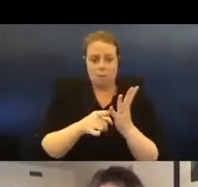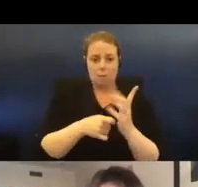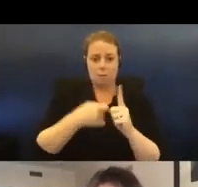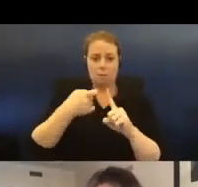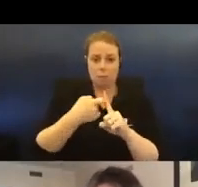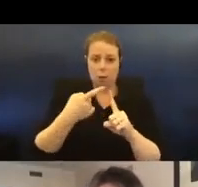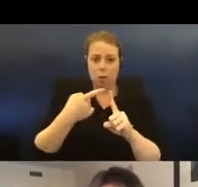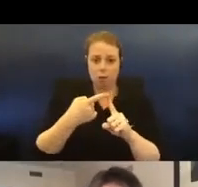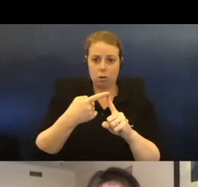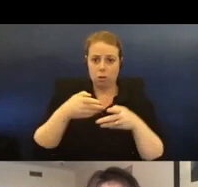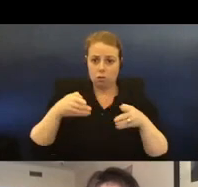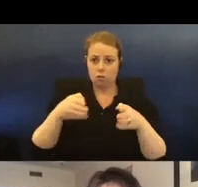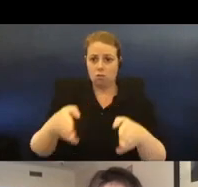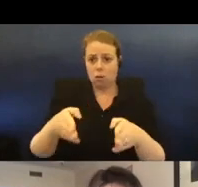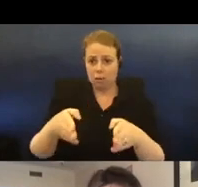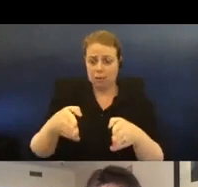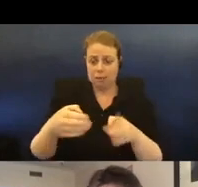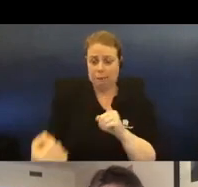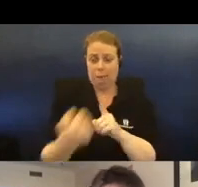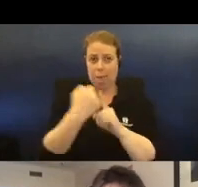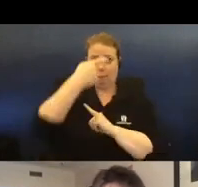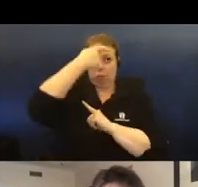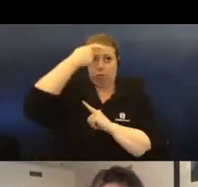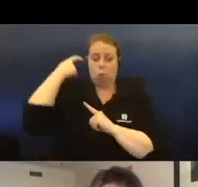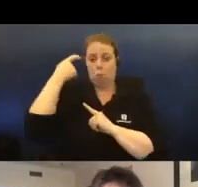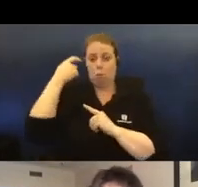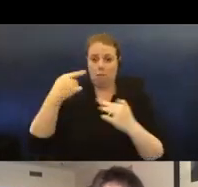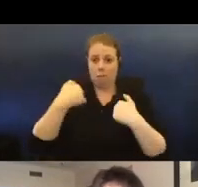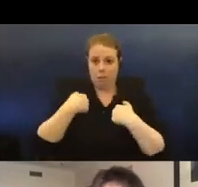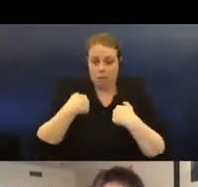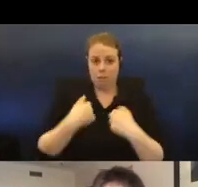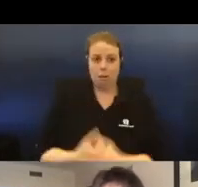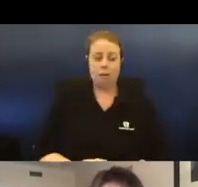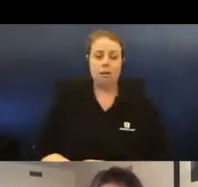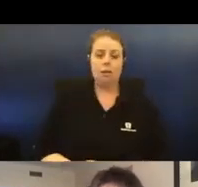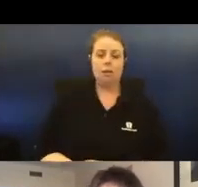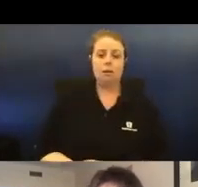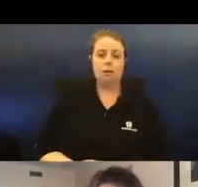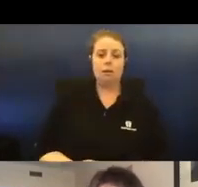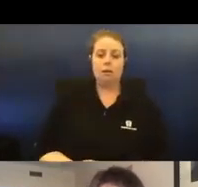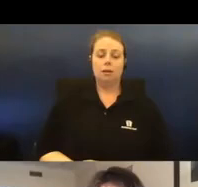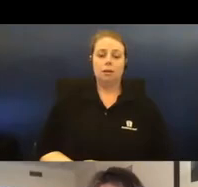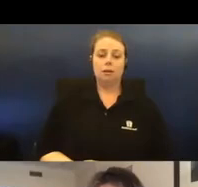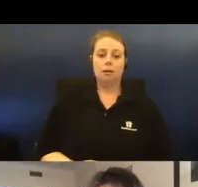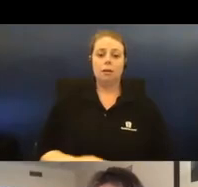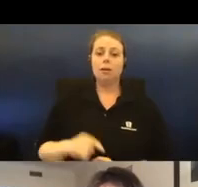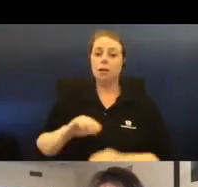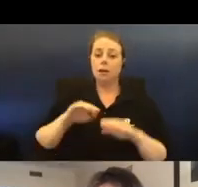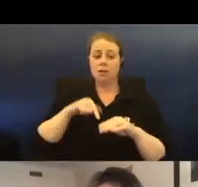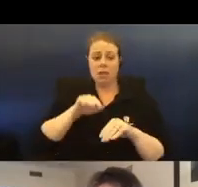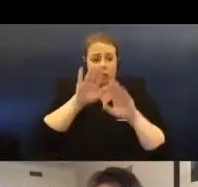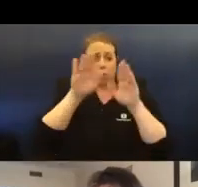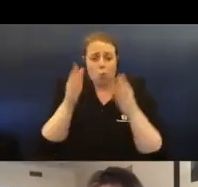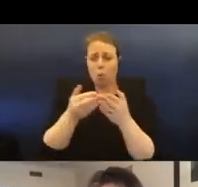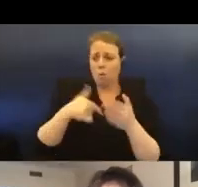that triggered traumatic memories for me on a fundamental level. The safe urban world that I've grown accustomed to and brought my